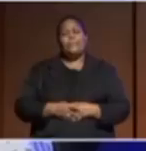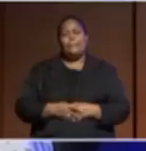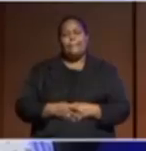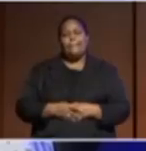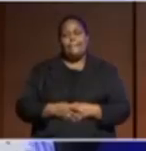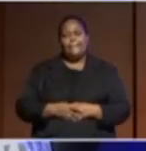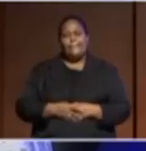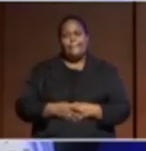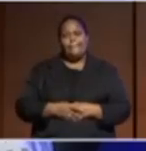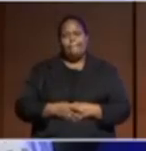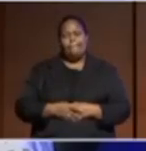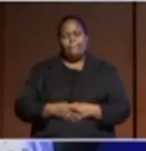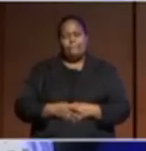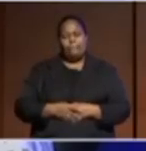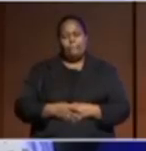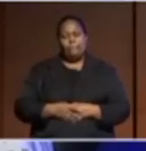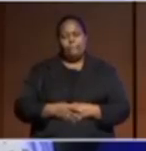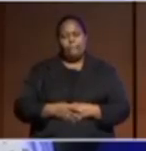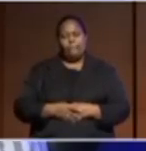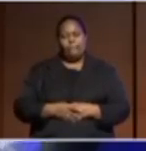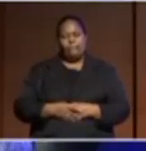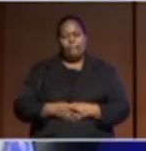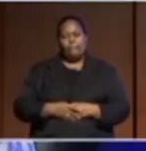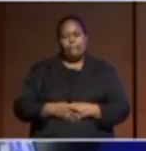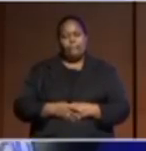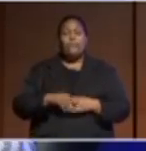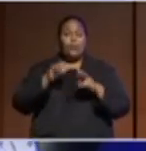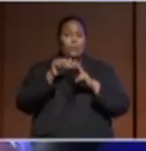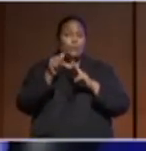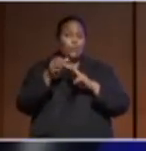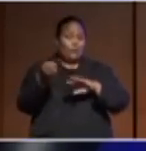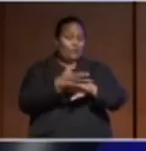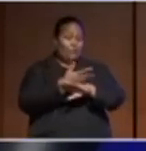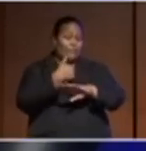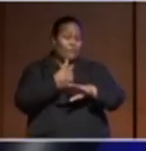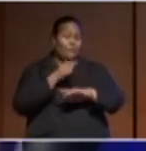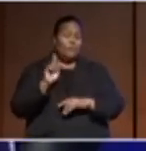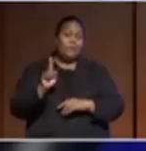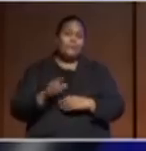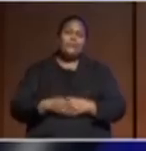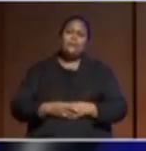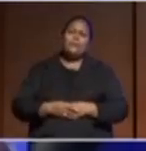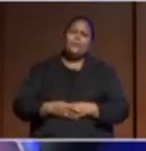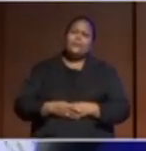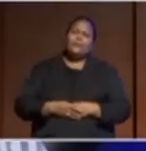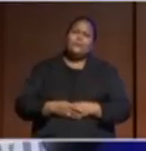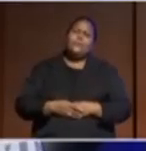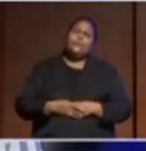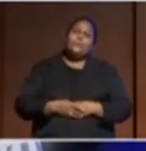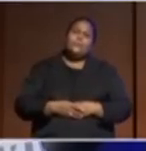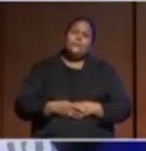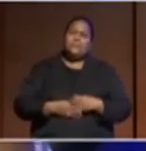So, and the other thing I think that was quite influential, in terms of, you know, Board of Assignment talked about